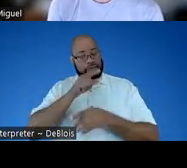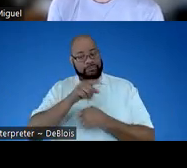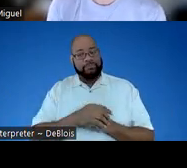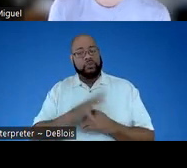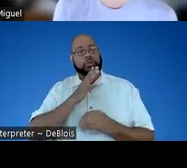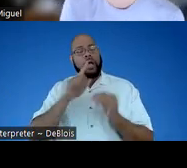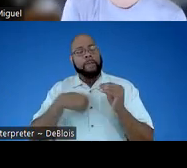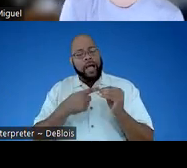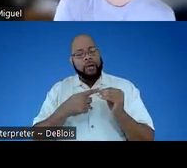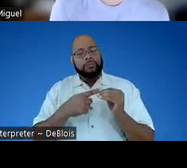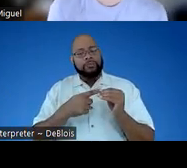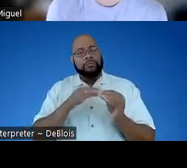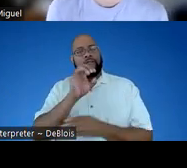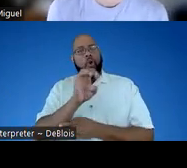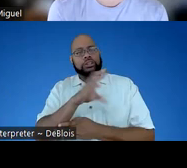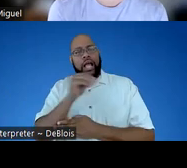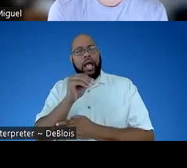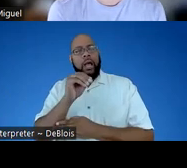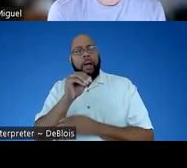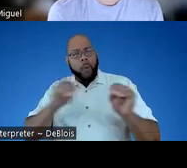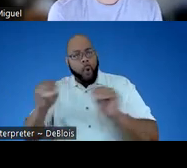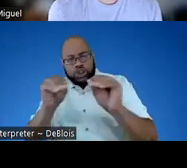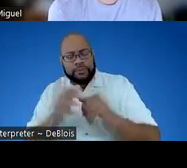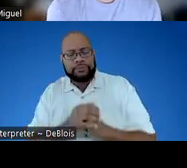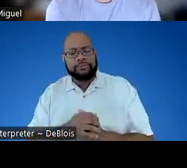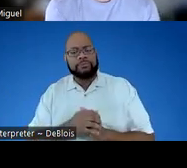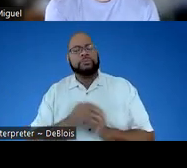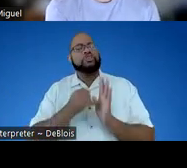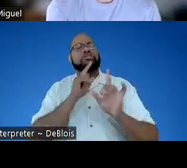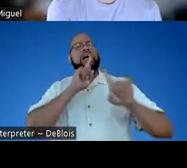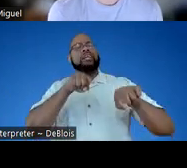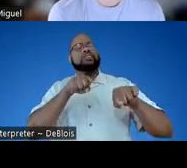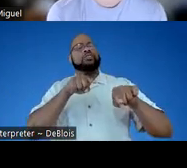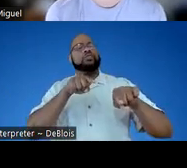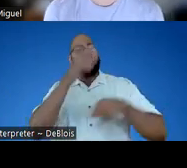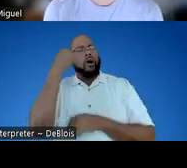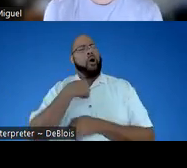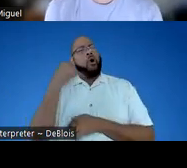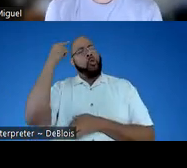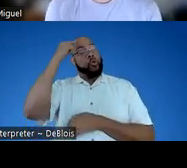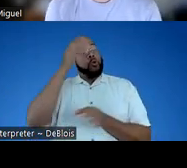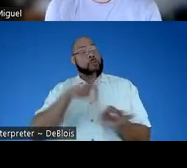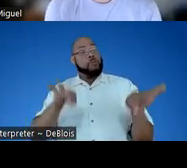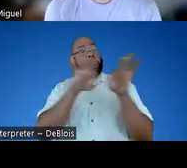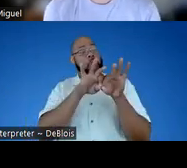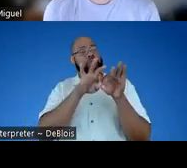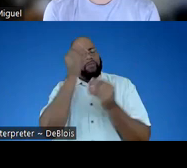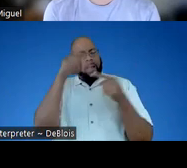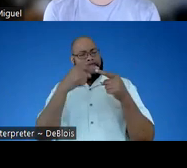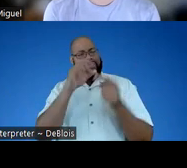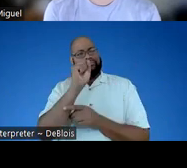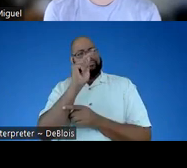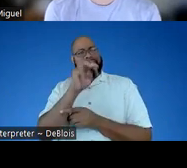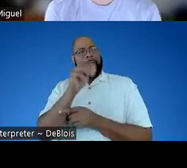talking about force and motion. And just to answer why I thought it's so important to think about STEM